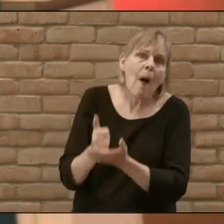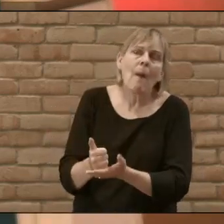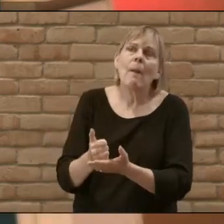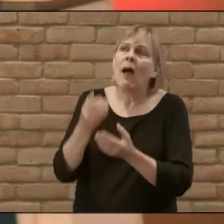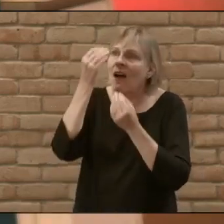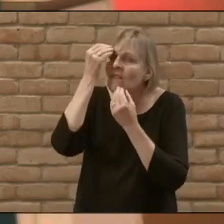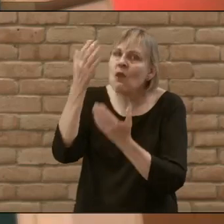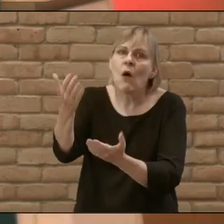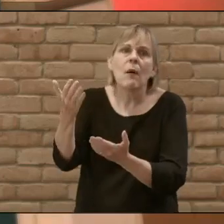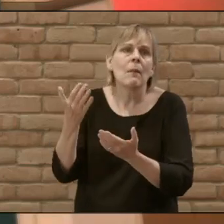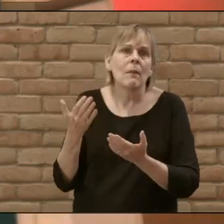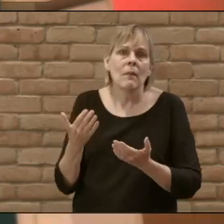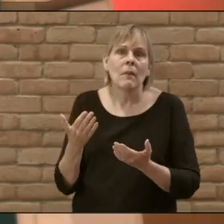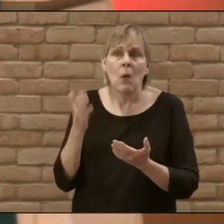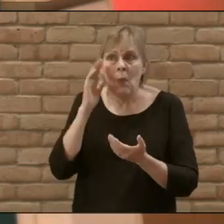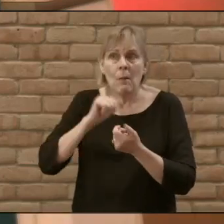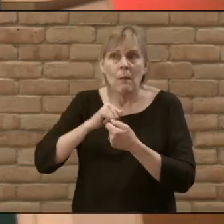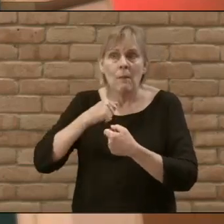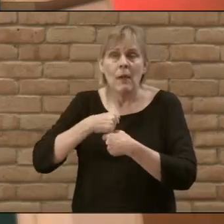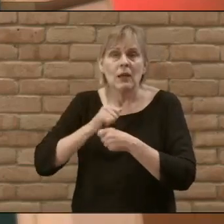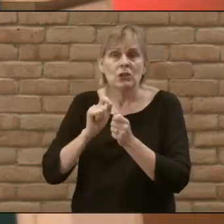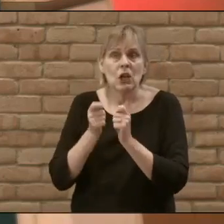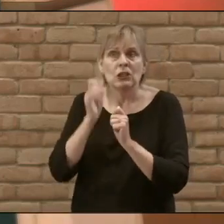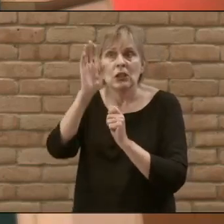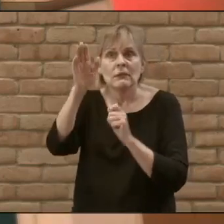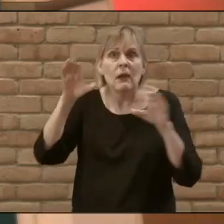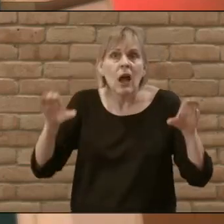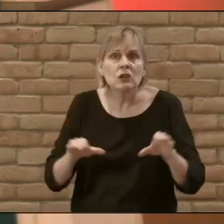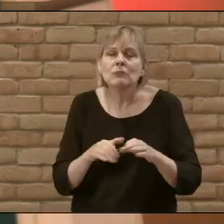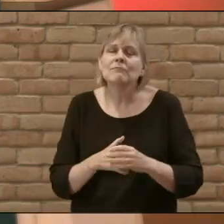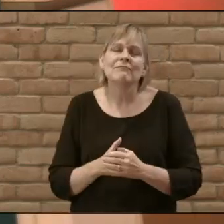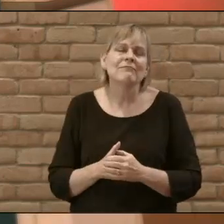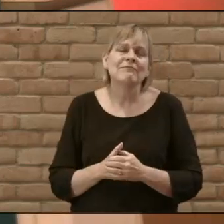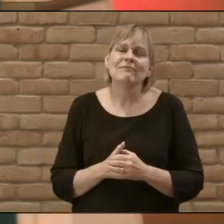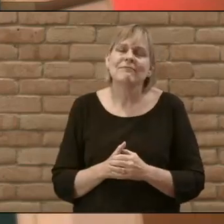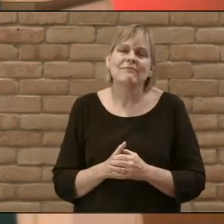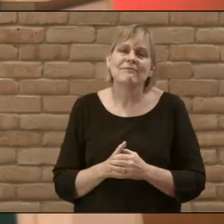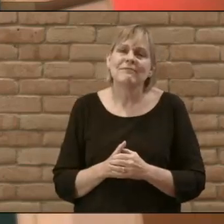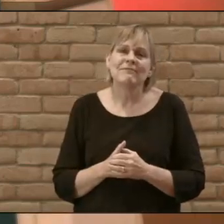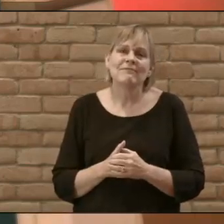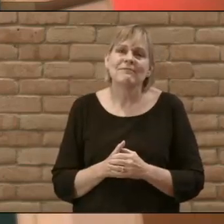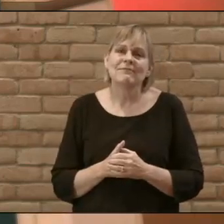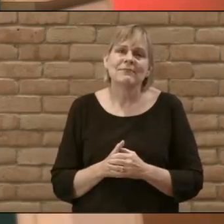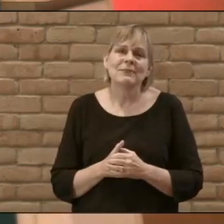informed of anything that is going to make him change his course of action that's going to make him change his mind